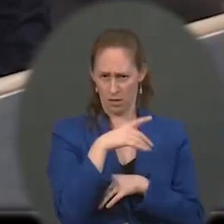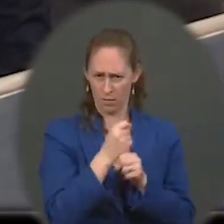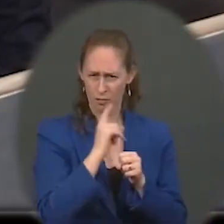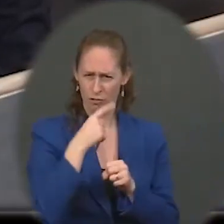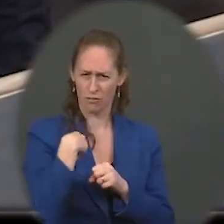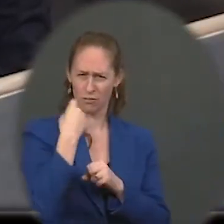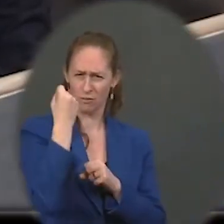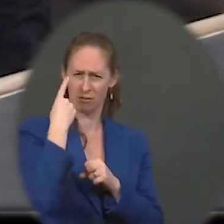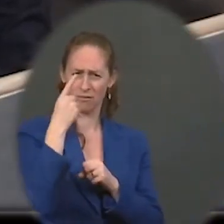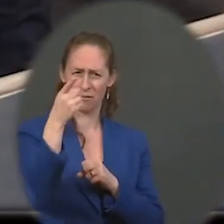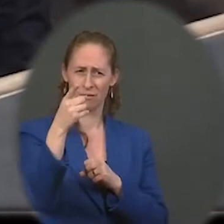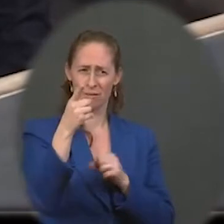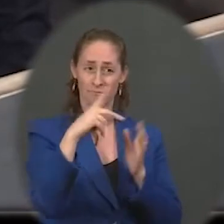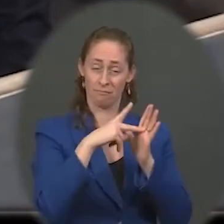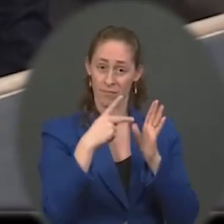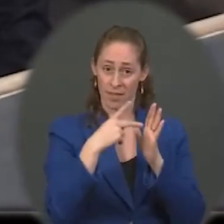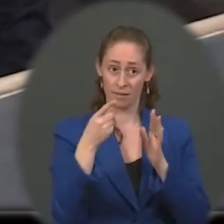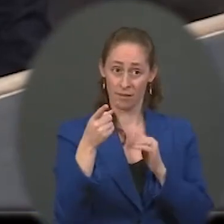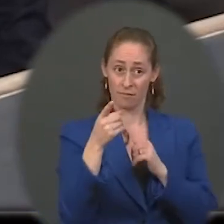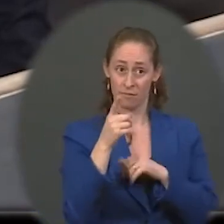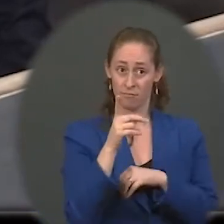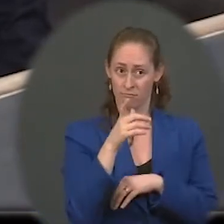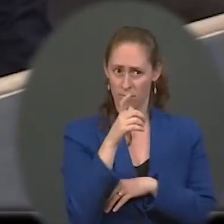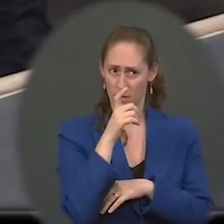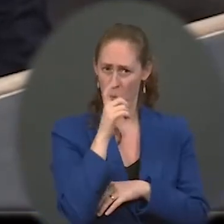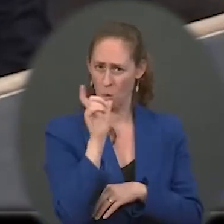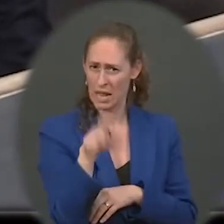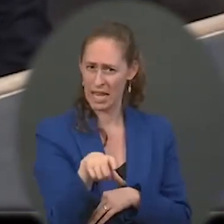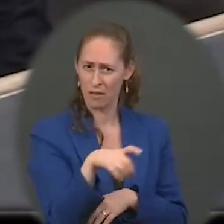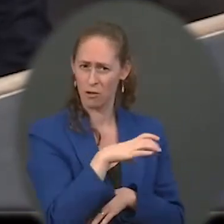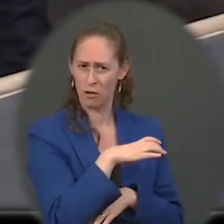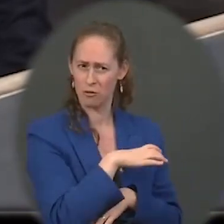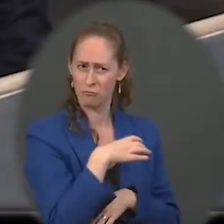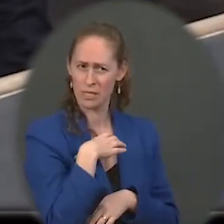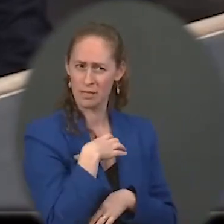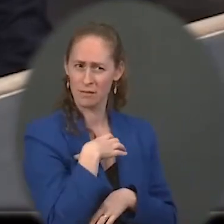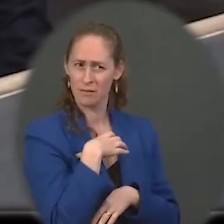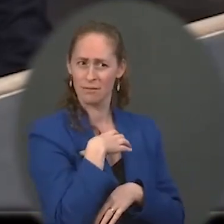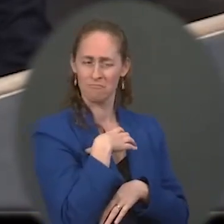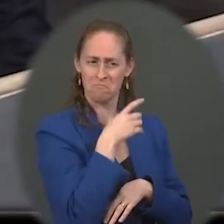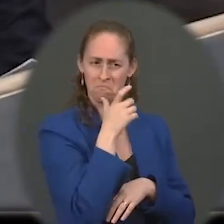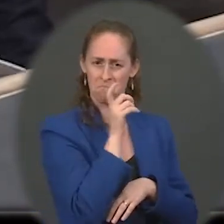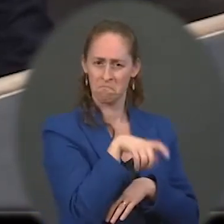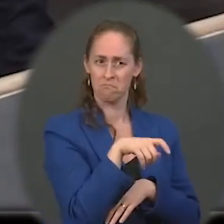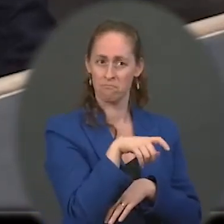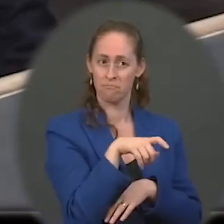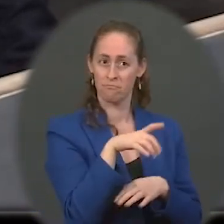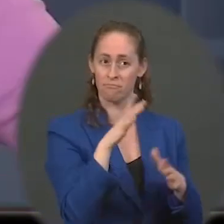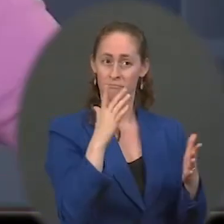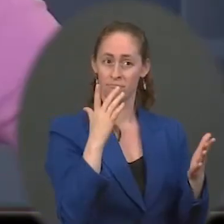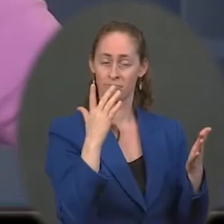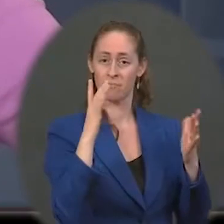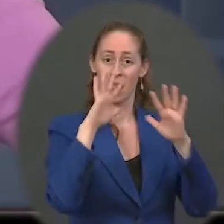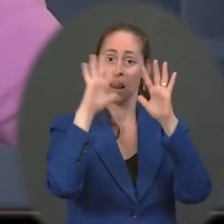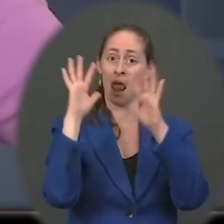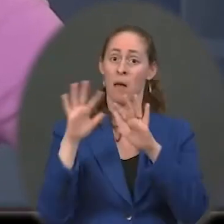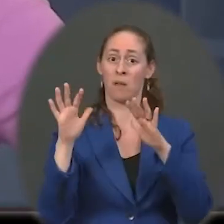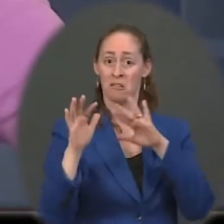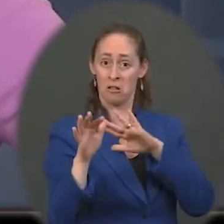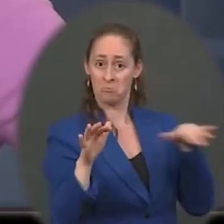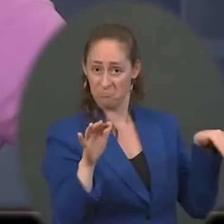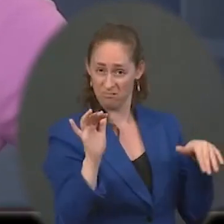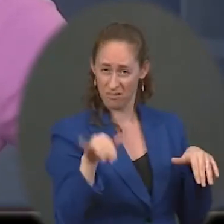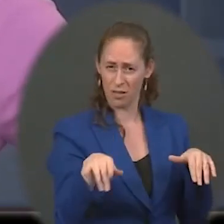The President's position that he does not need Congress for transformative change in combating climate. Ms. No, he believes that